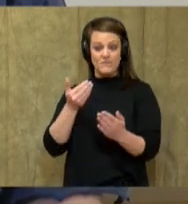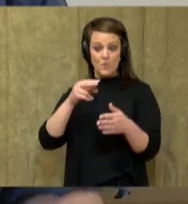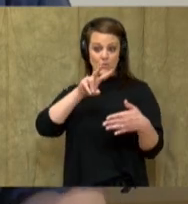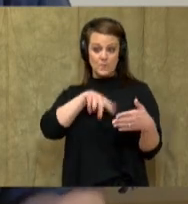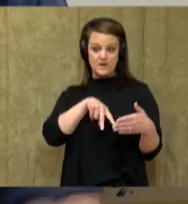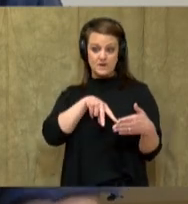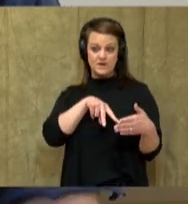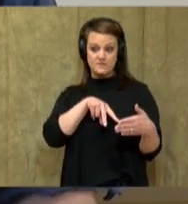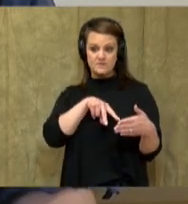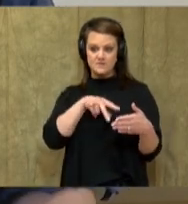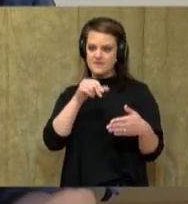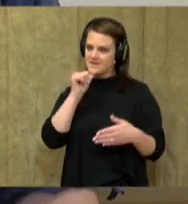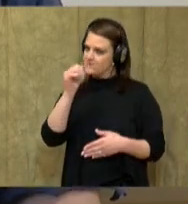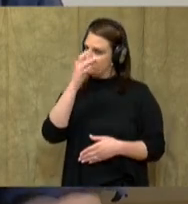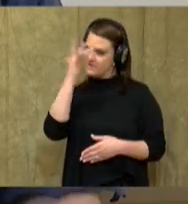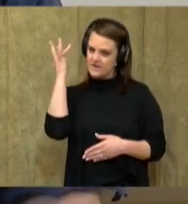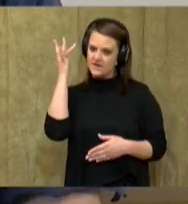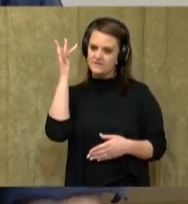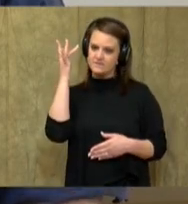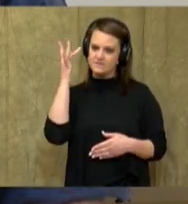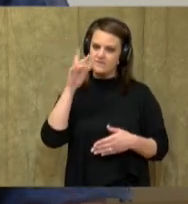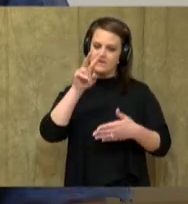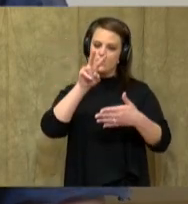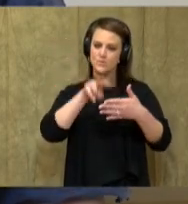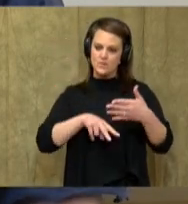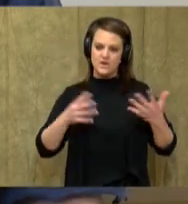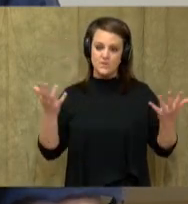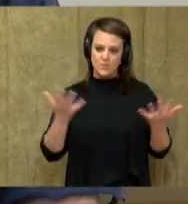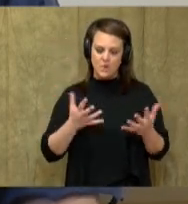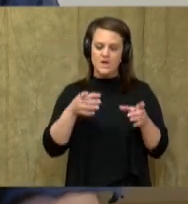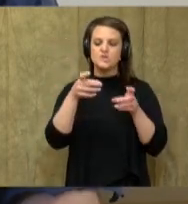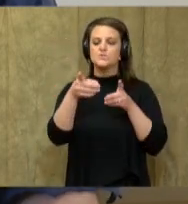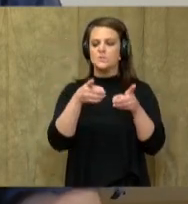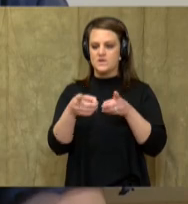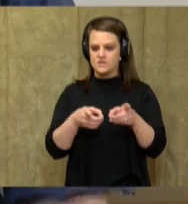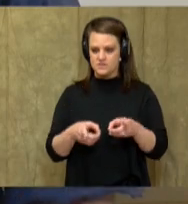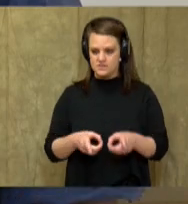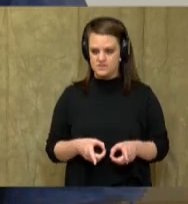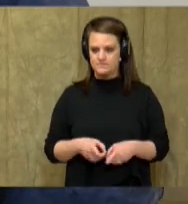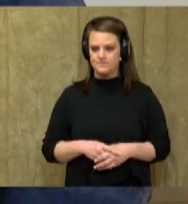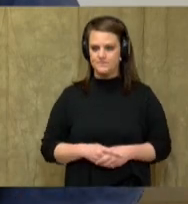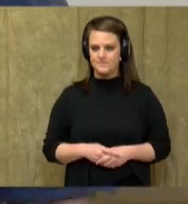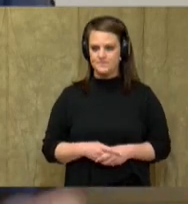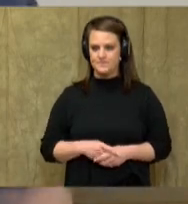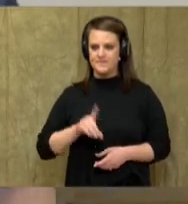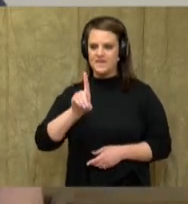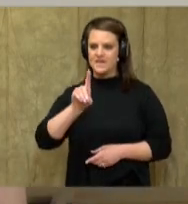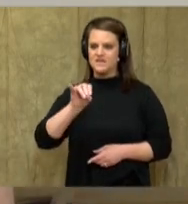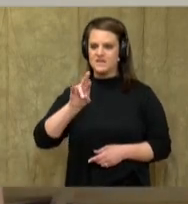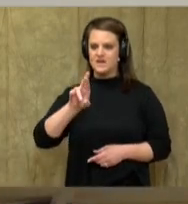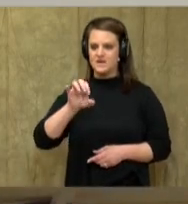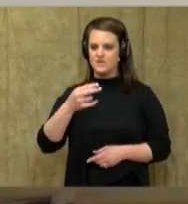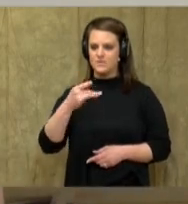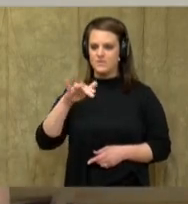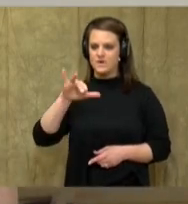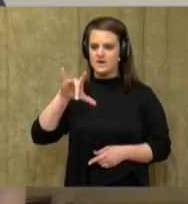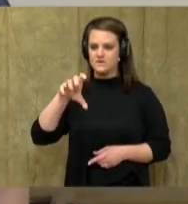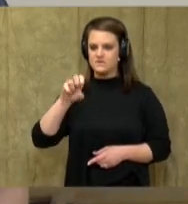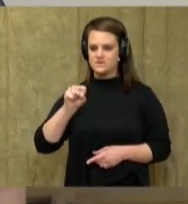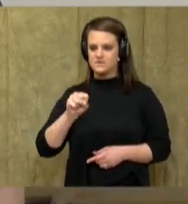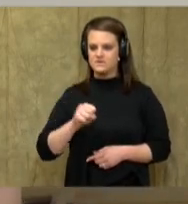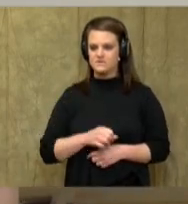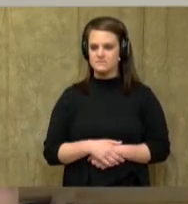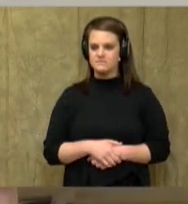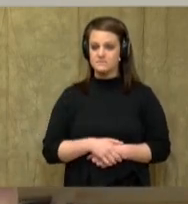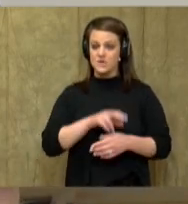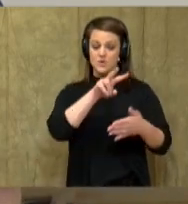text, don't forget to read the directions. As I said on Monday, read the